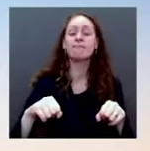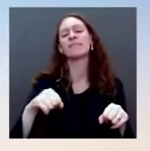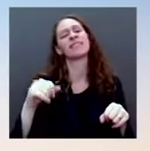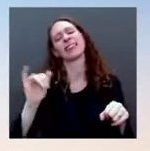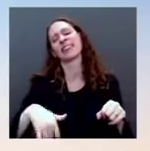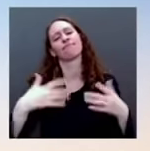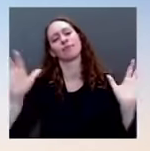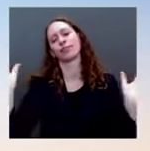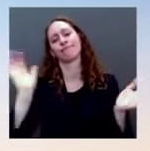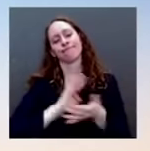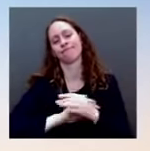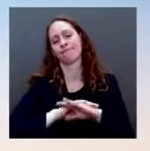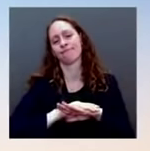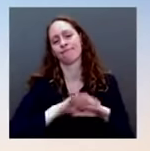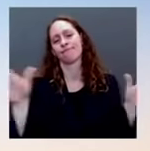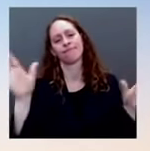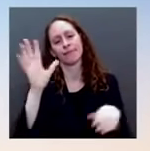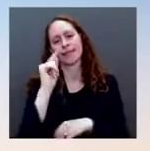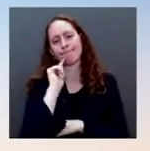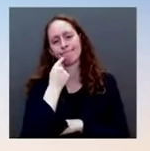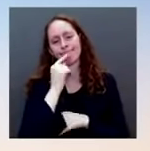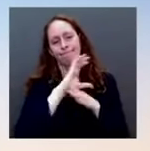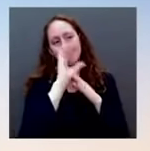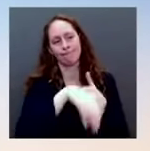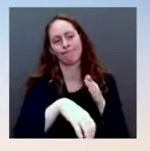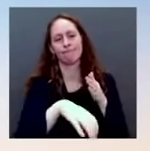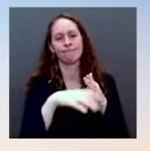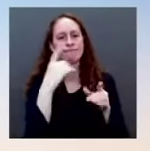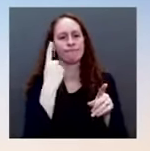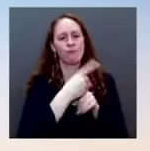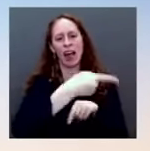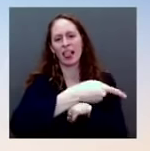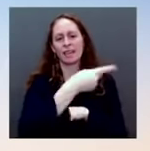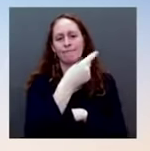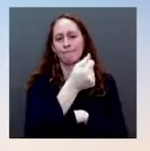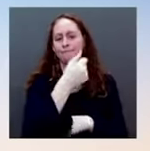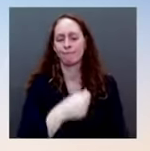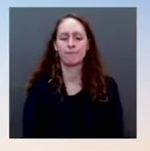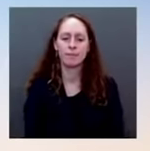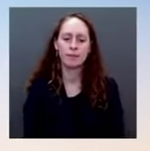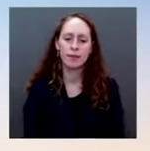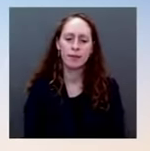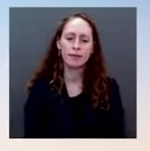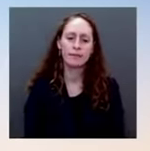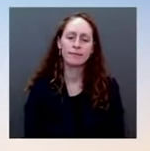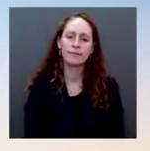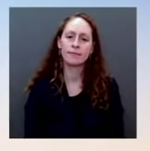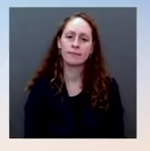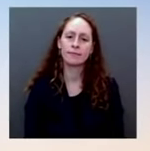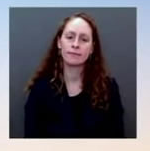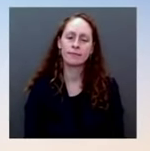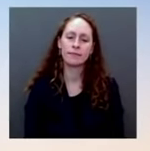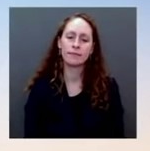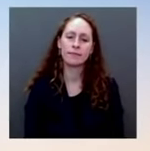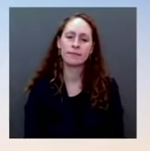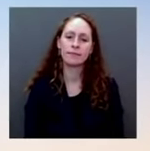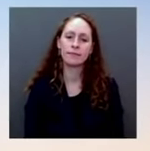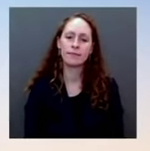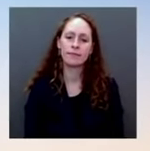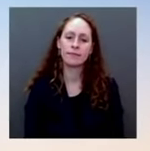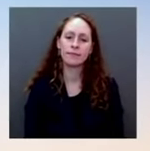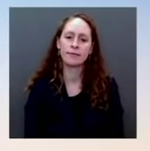I want to ask about your current policy in this crisis, but first, if you'll indulge me, I'd like to ask something of a historical nature first.